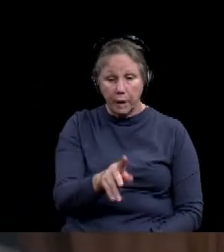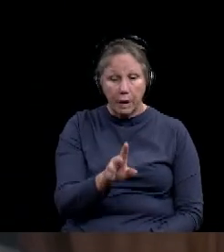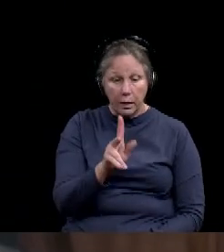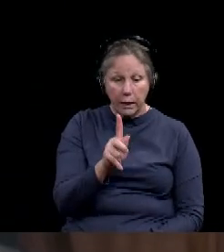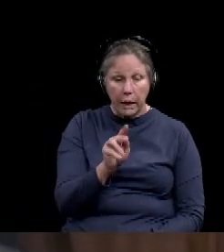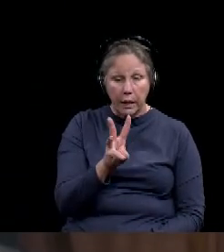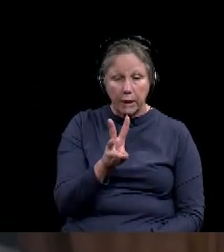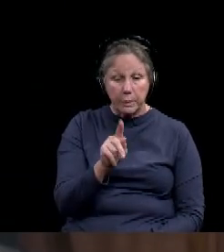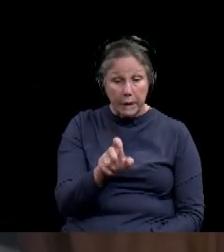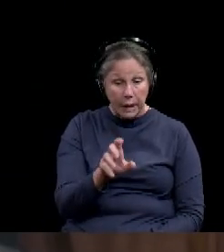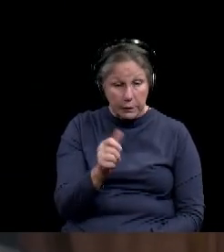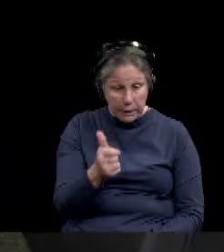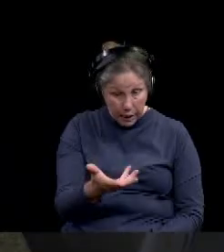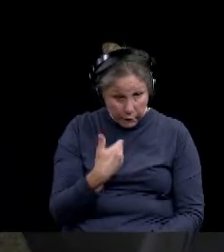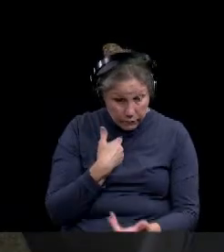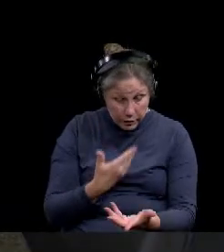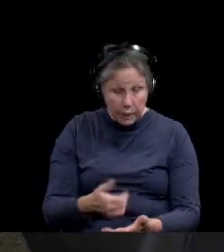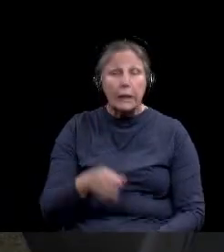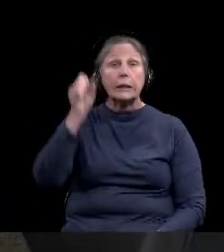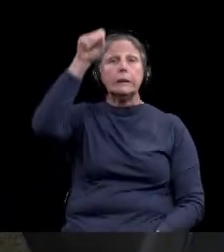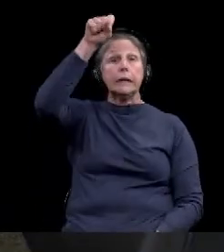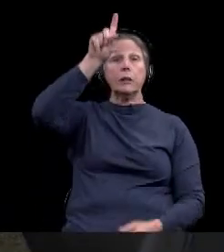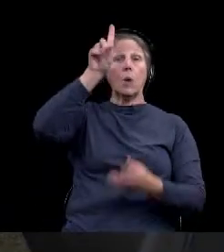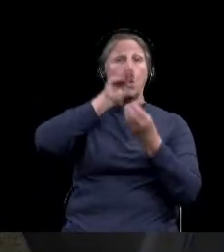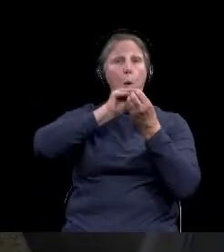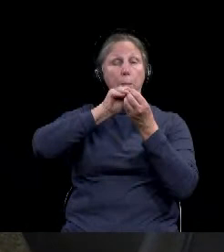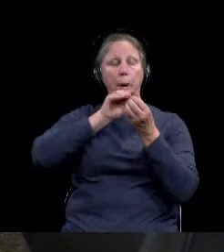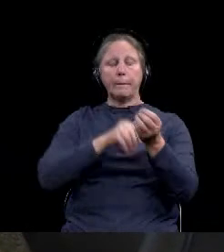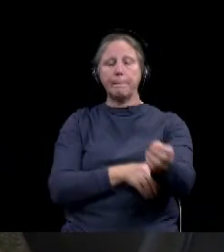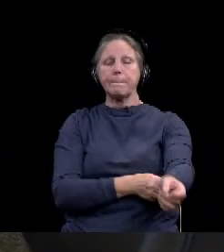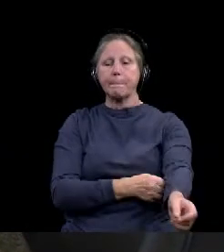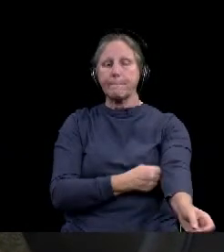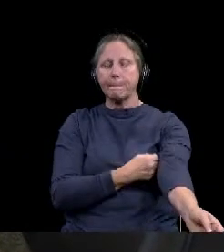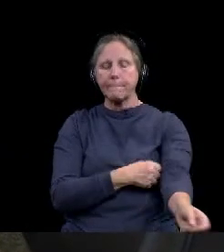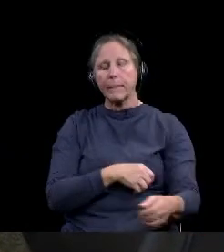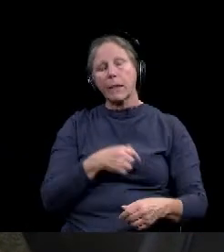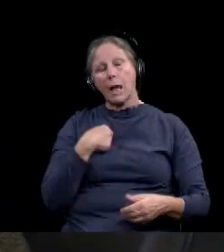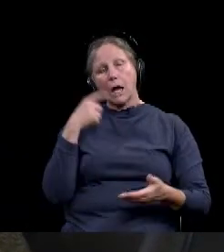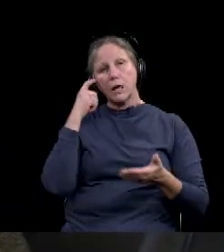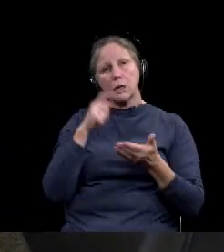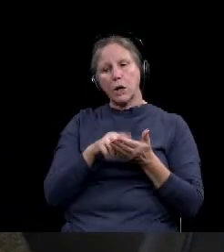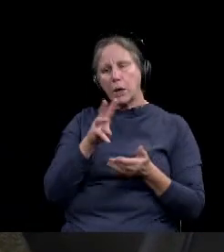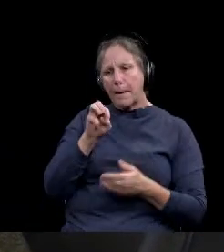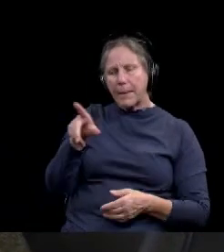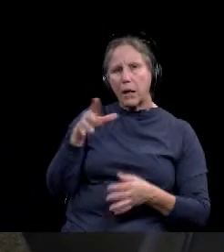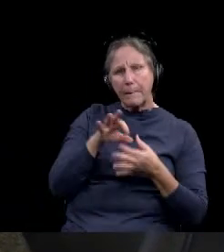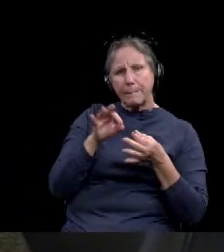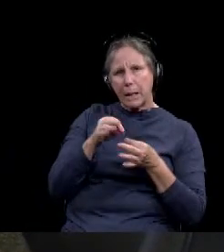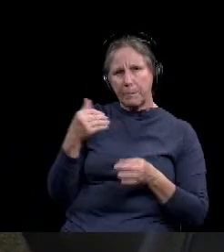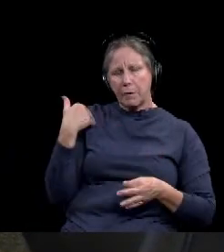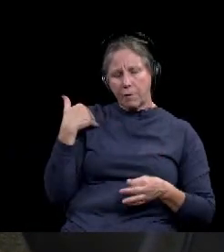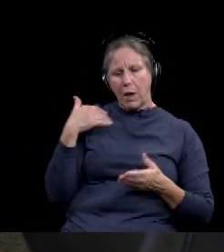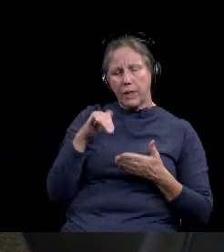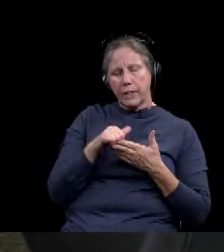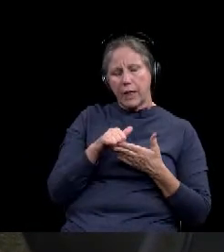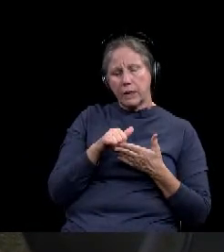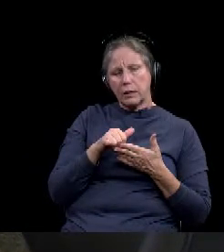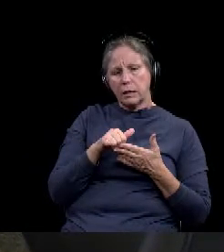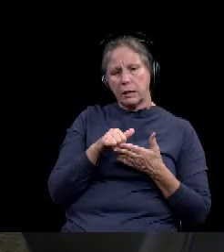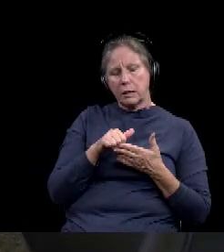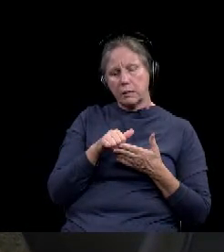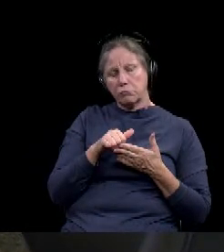another question for us? Yeah. I had one more question. Um, I know that mayor Deaver, you mentioned it at the beginning that it kind of looks, uh,